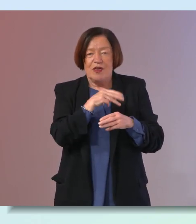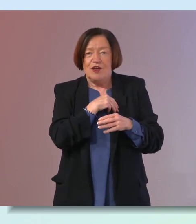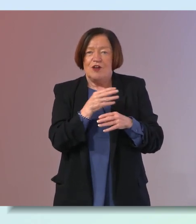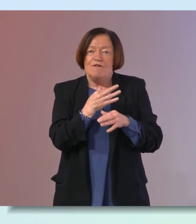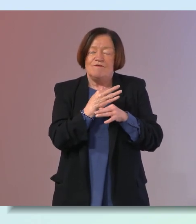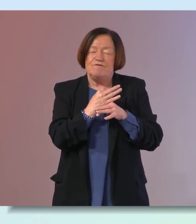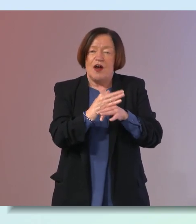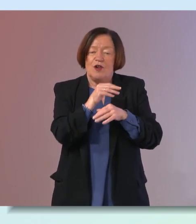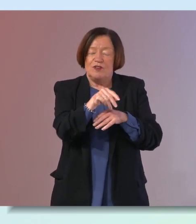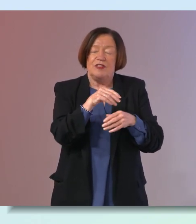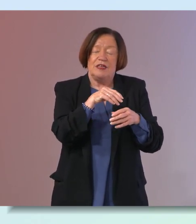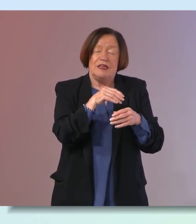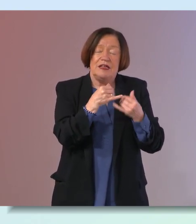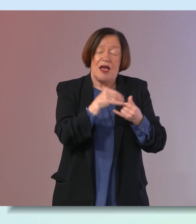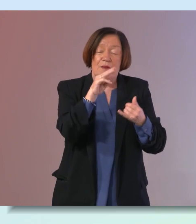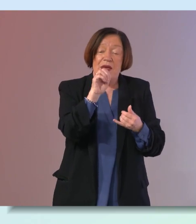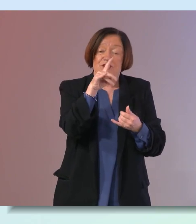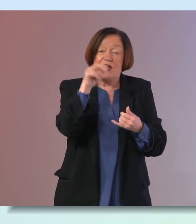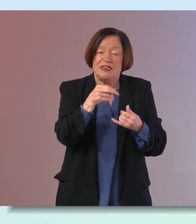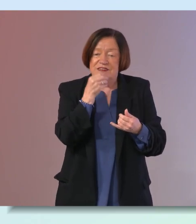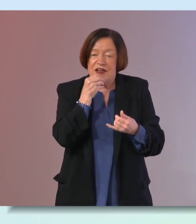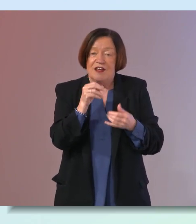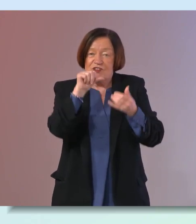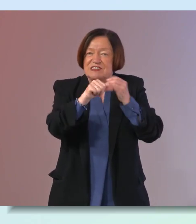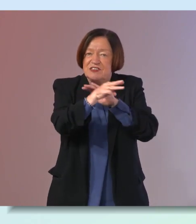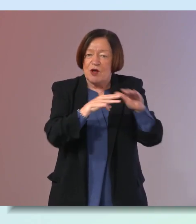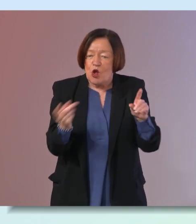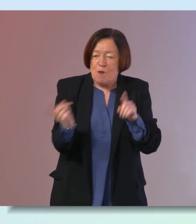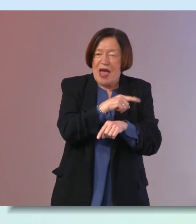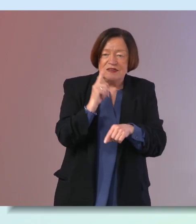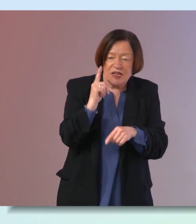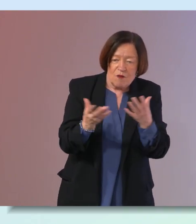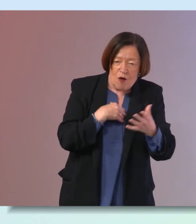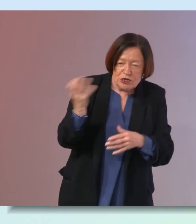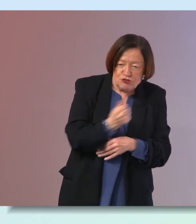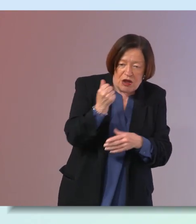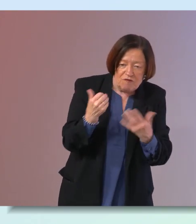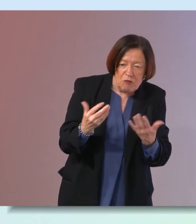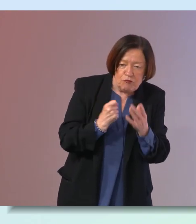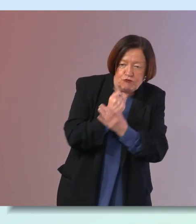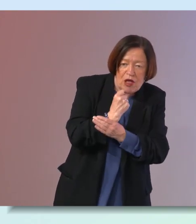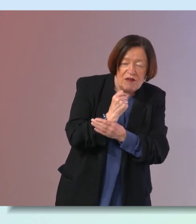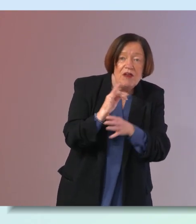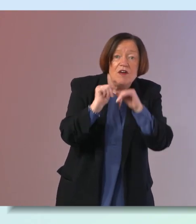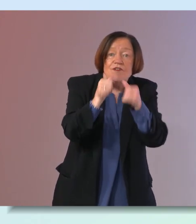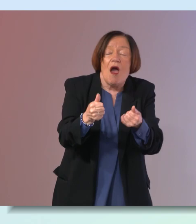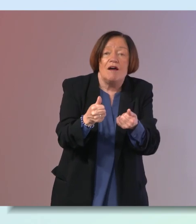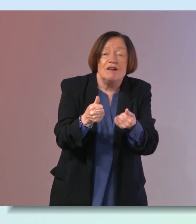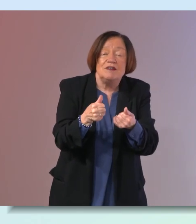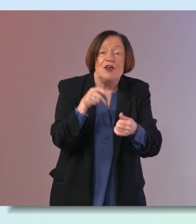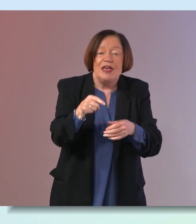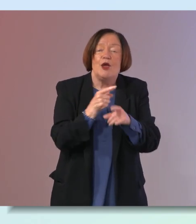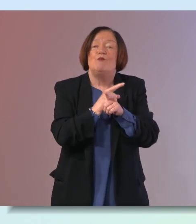mediterranean diet for six months then come back measure see what we've achieved with that and if it's not um